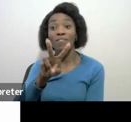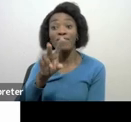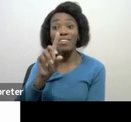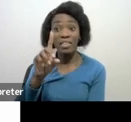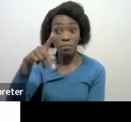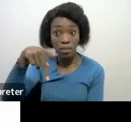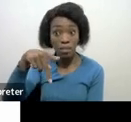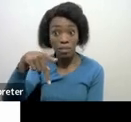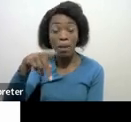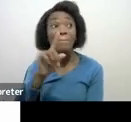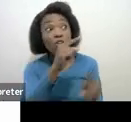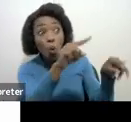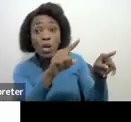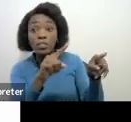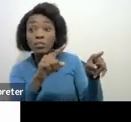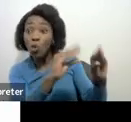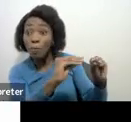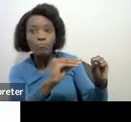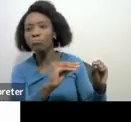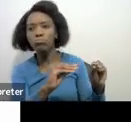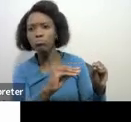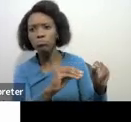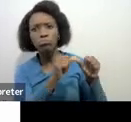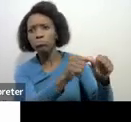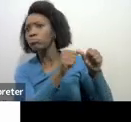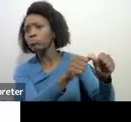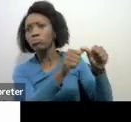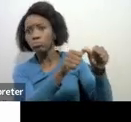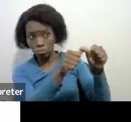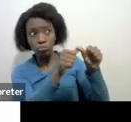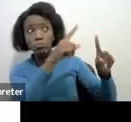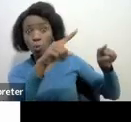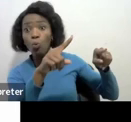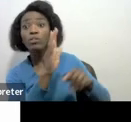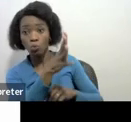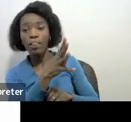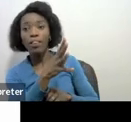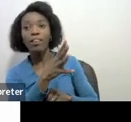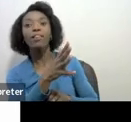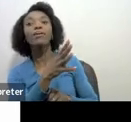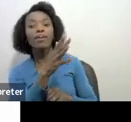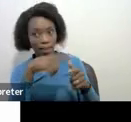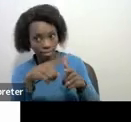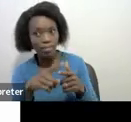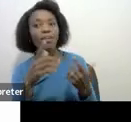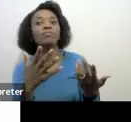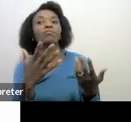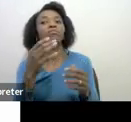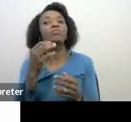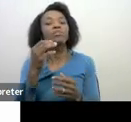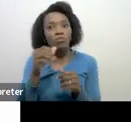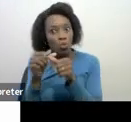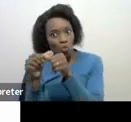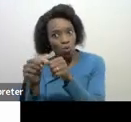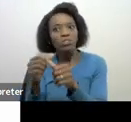suspend that audit that audit will continue and then we will then from the VDP side also continue